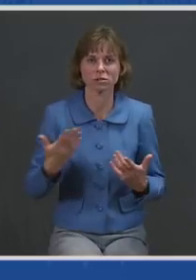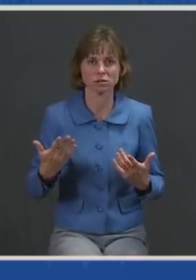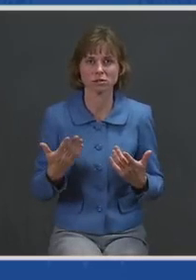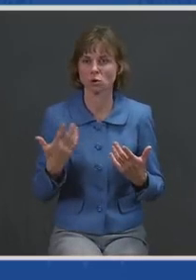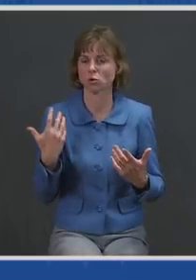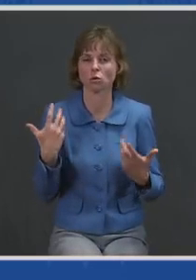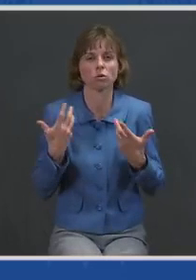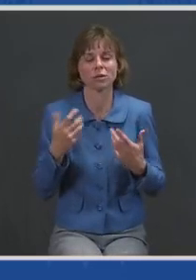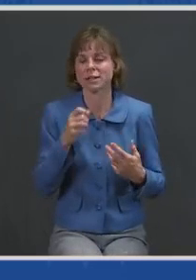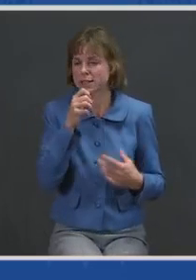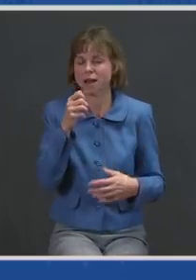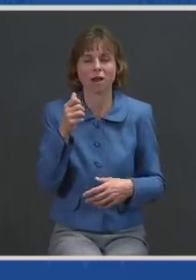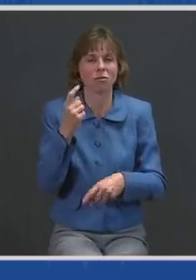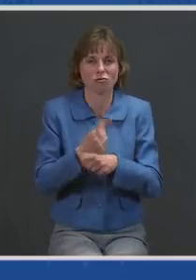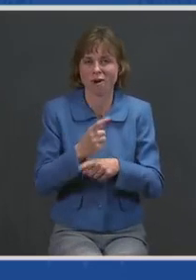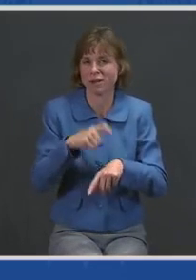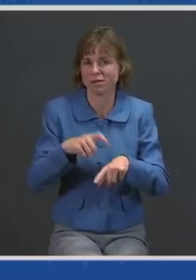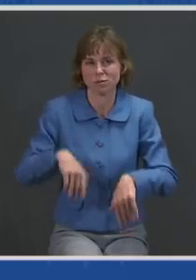up.